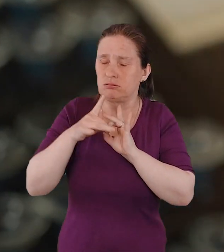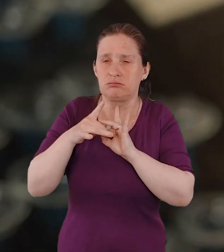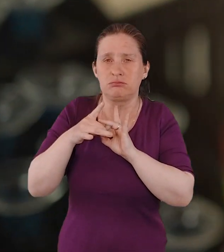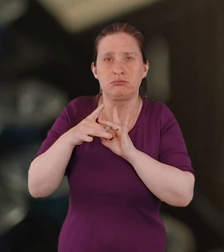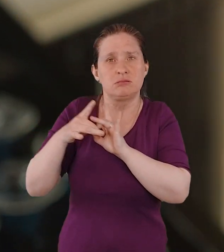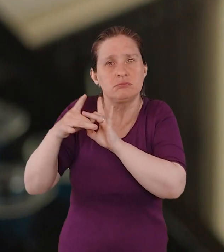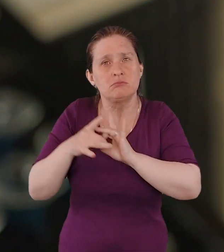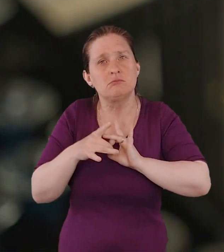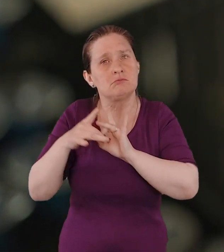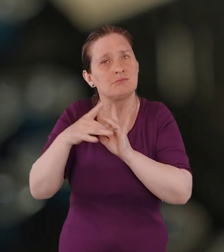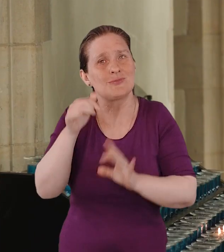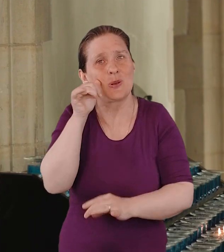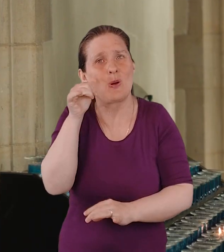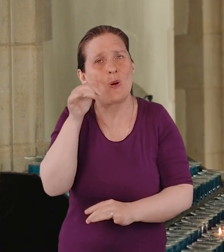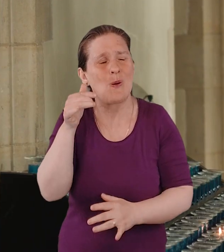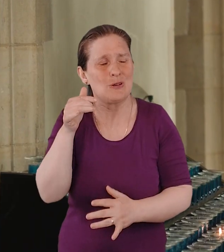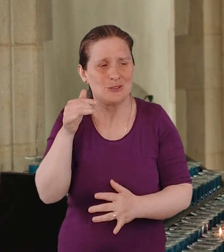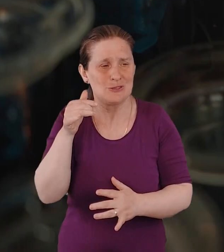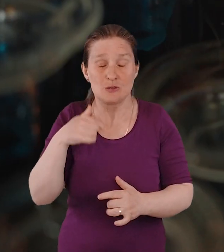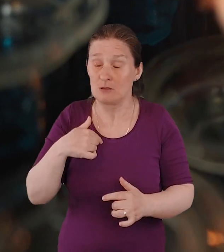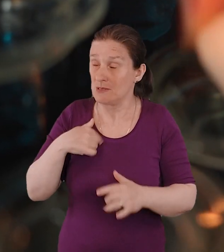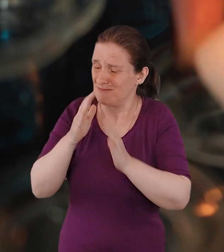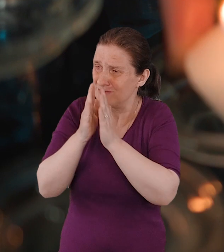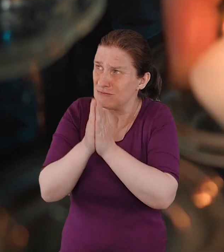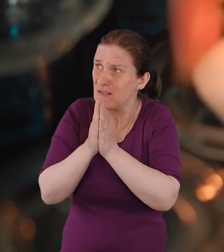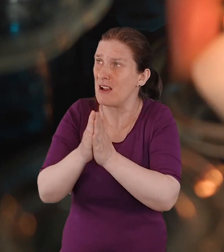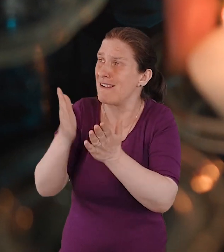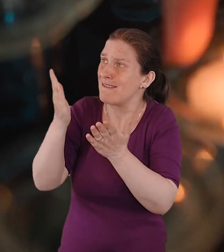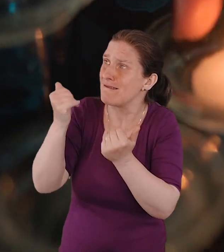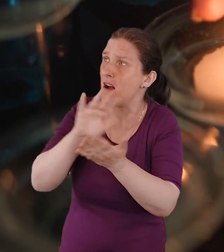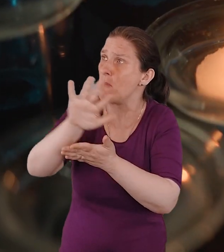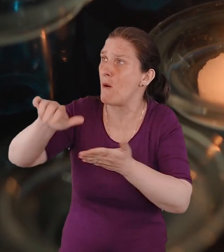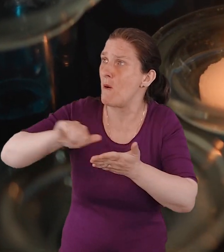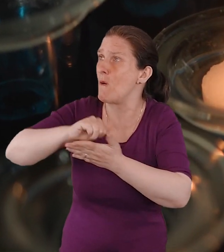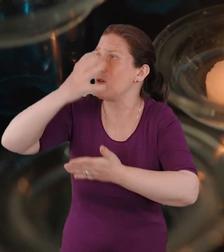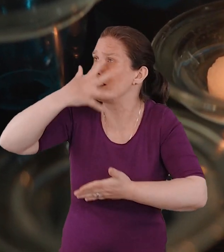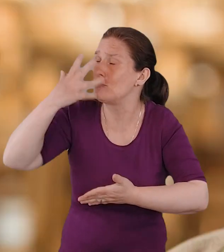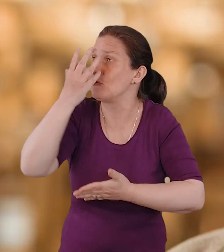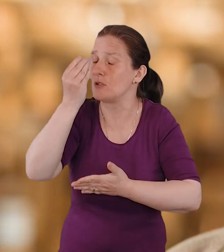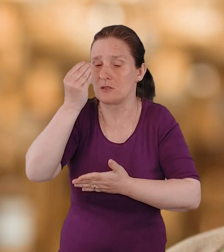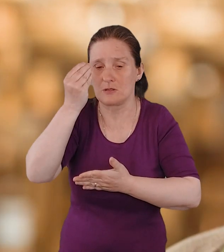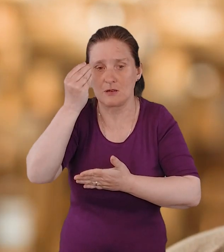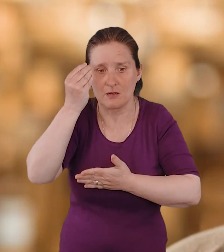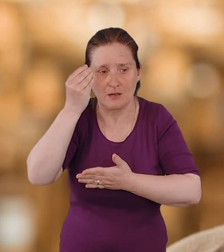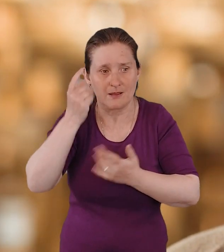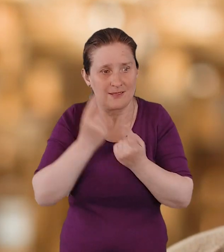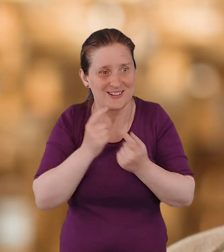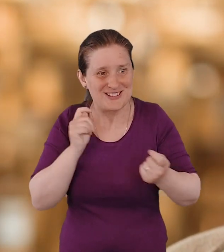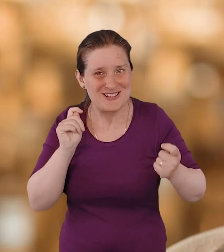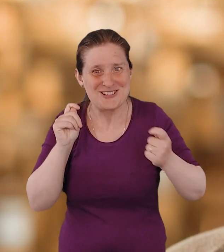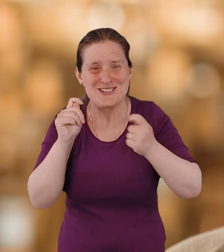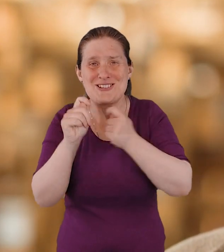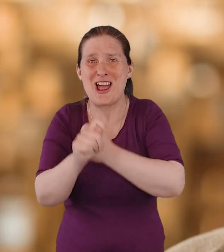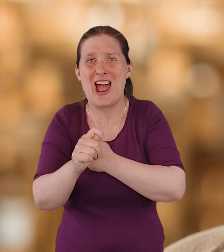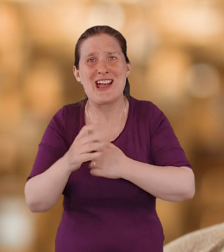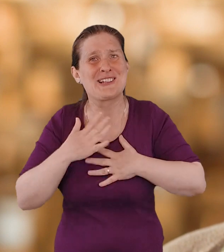know intimately. And so I was praying, come Holy Spirit, come Holy Spirit, and everything changed. So this is always a very